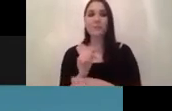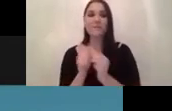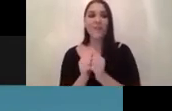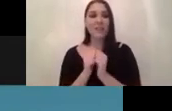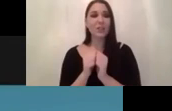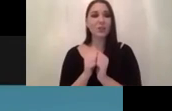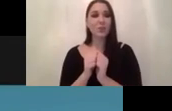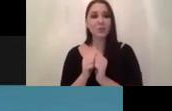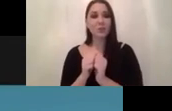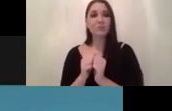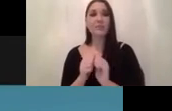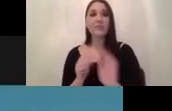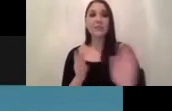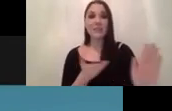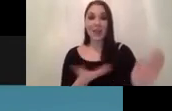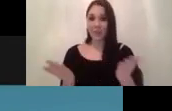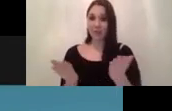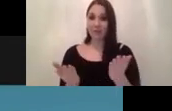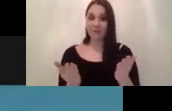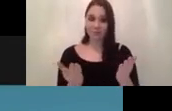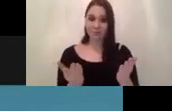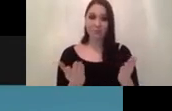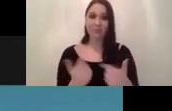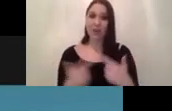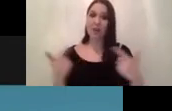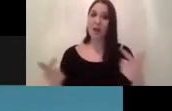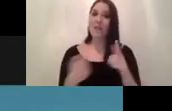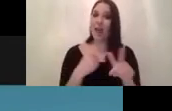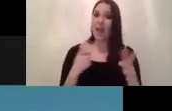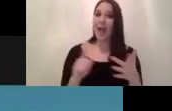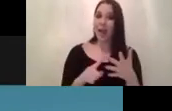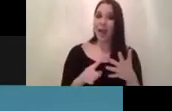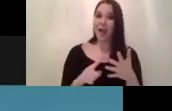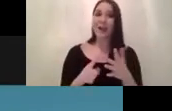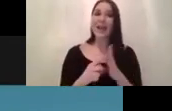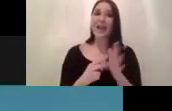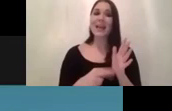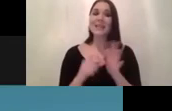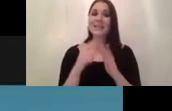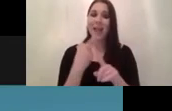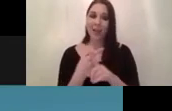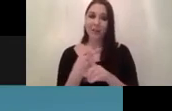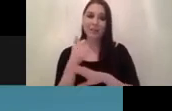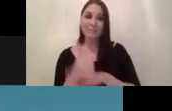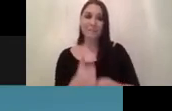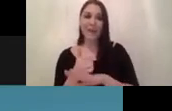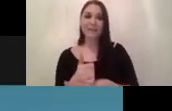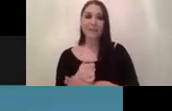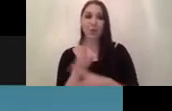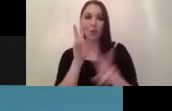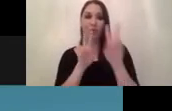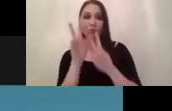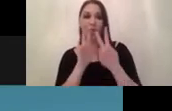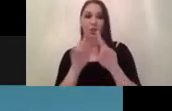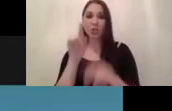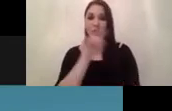get delivered or following along this ai maturity index and this is mostly based on the virtual circle of machine learning